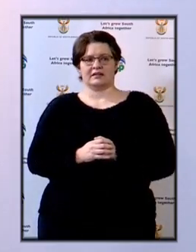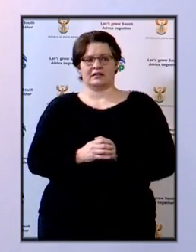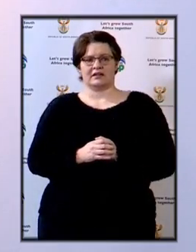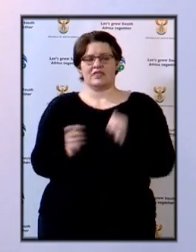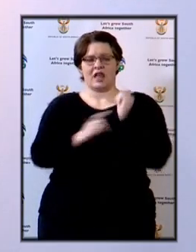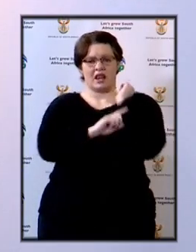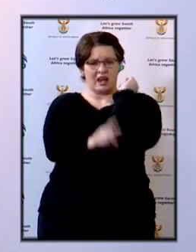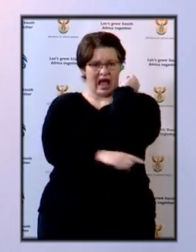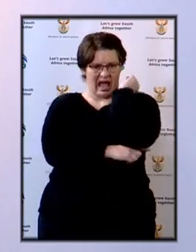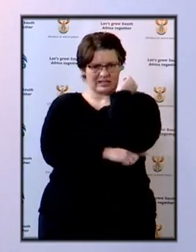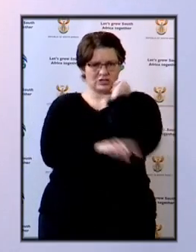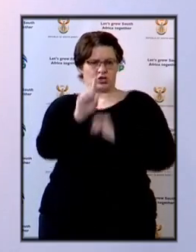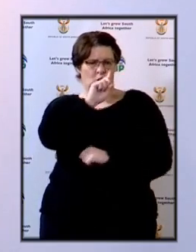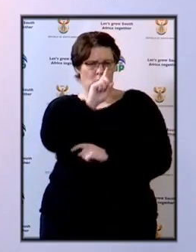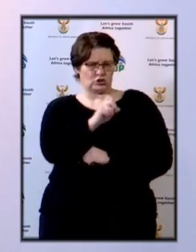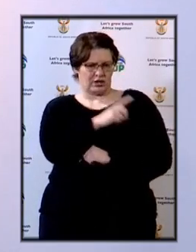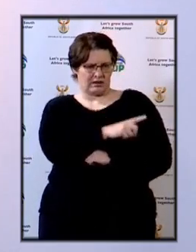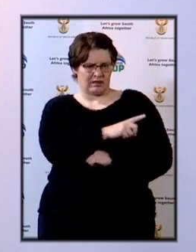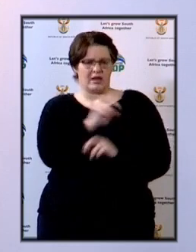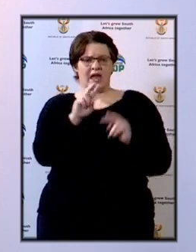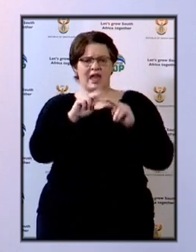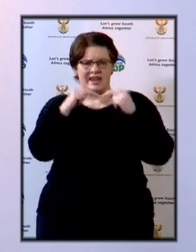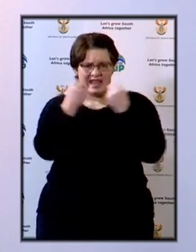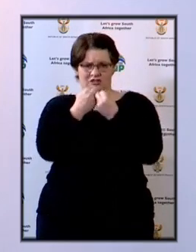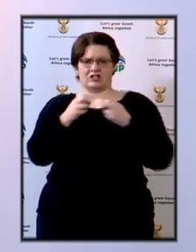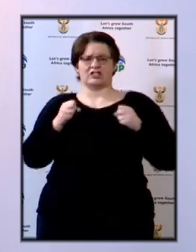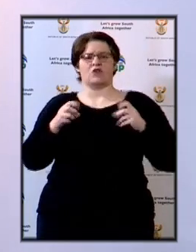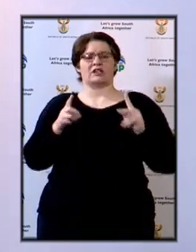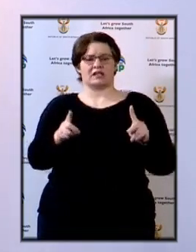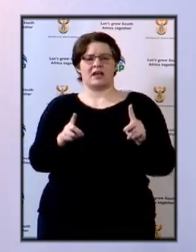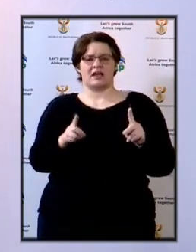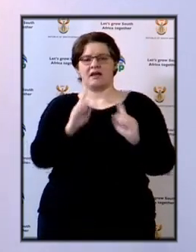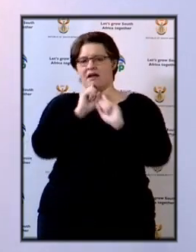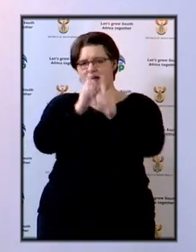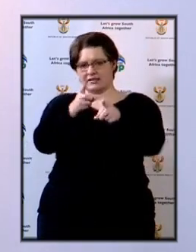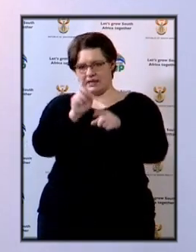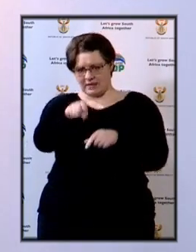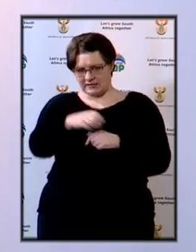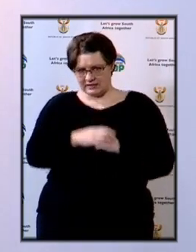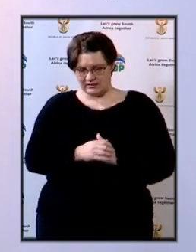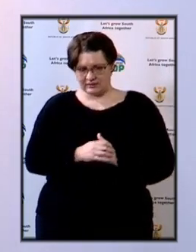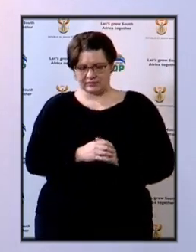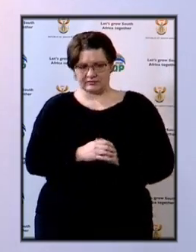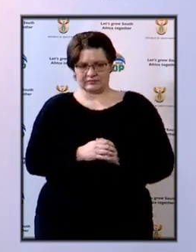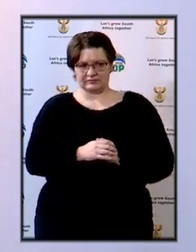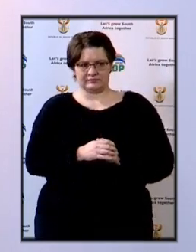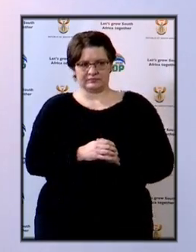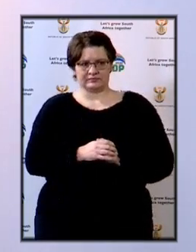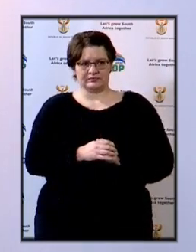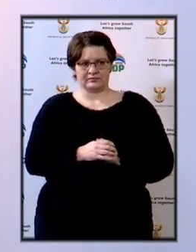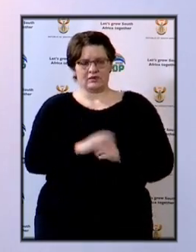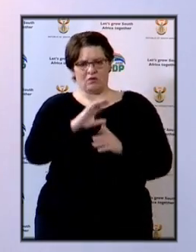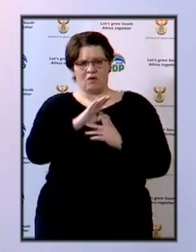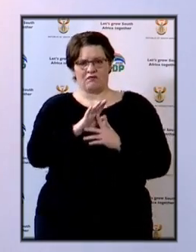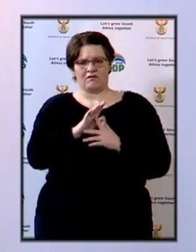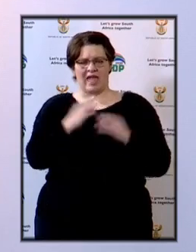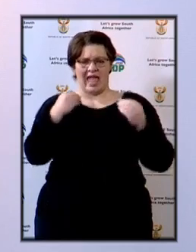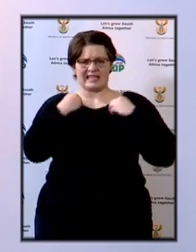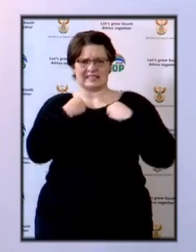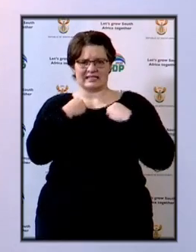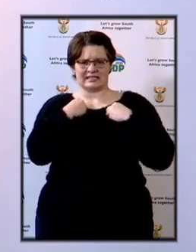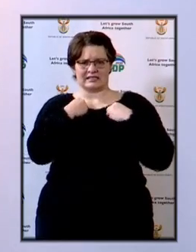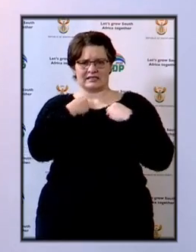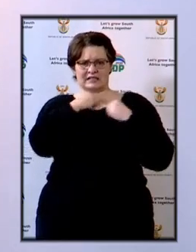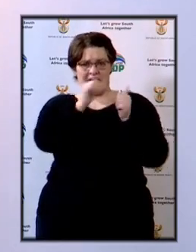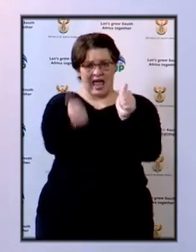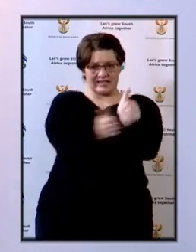The last one, I think the national director will have to respond to that one on the attaching of